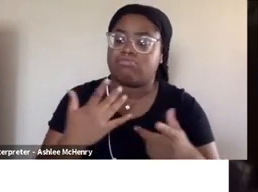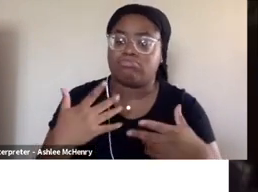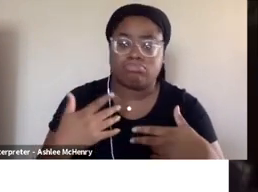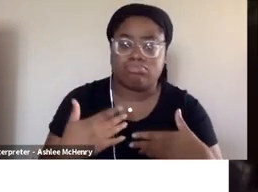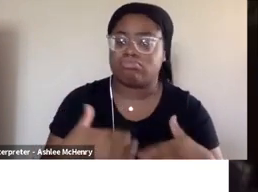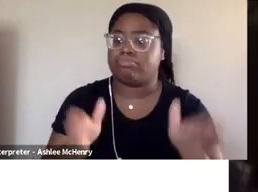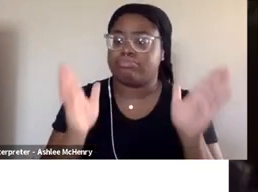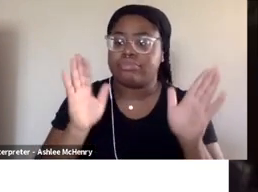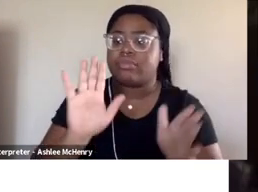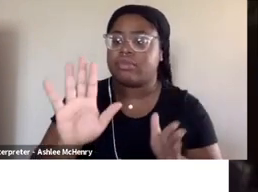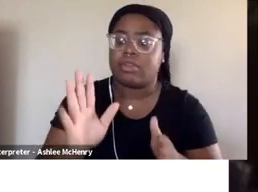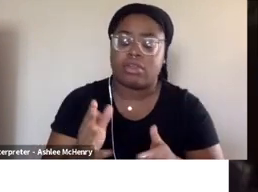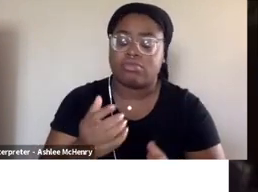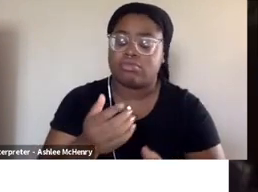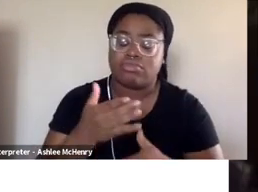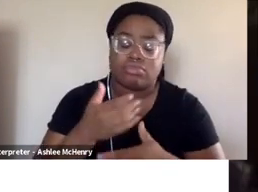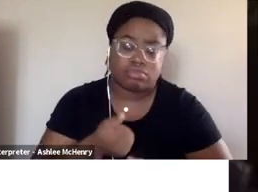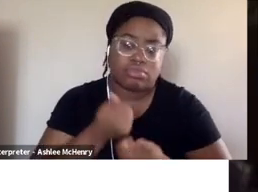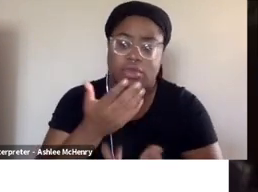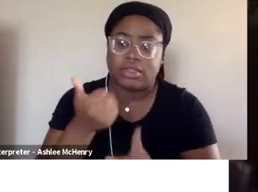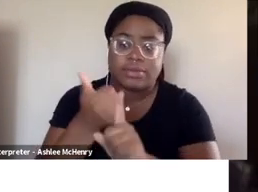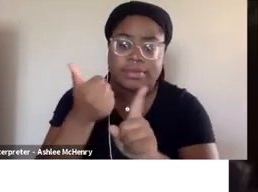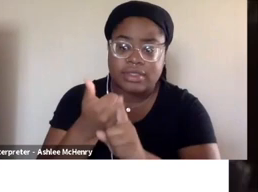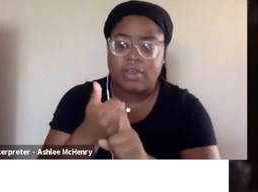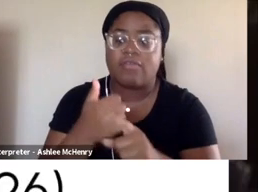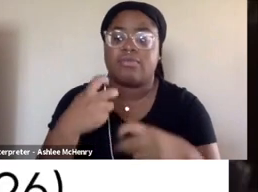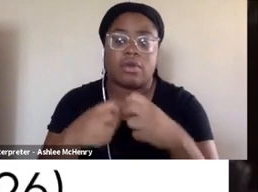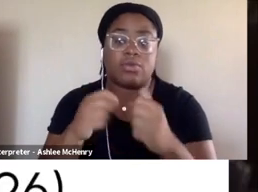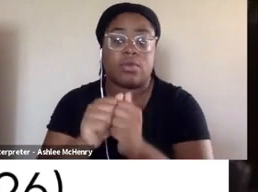problems, their worries and their concerns with other men.